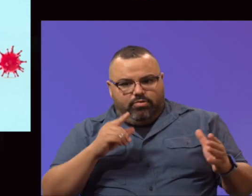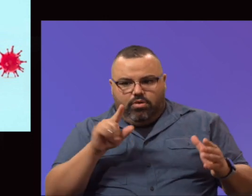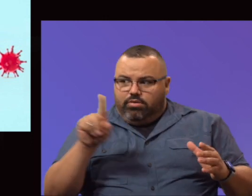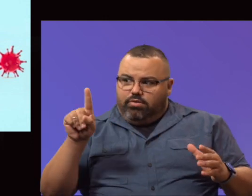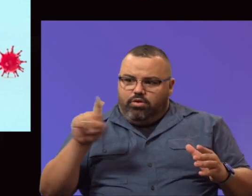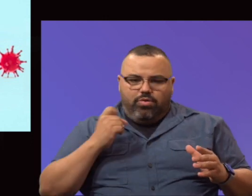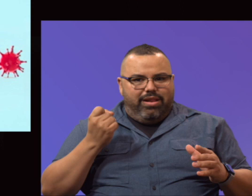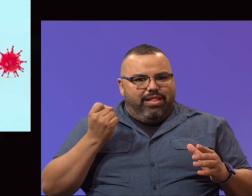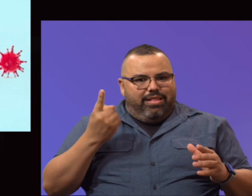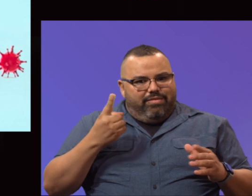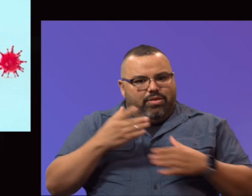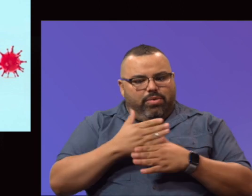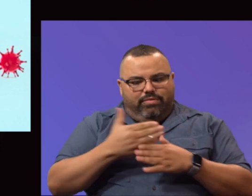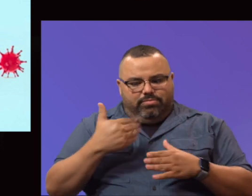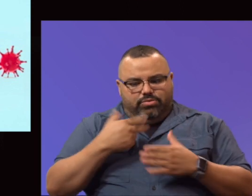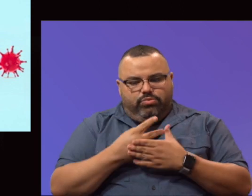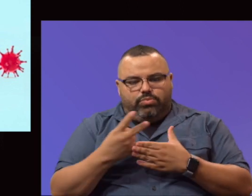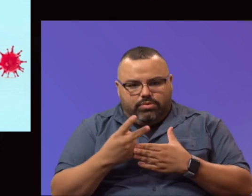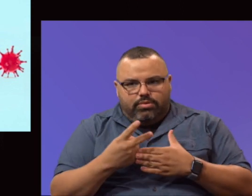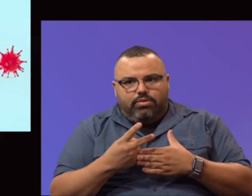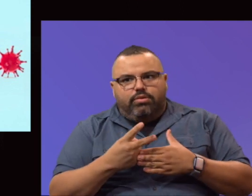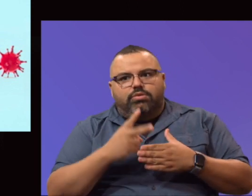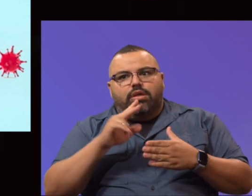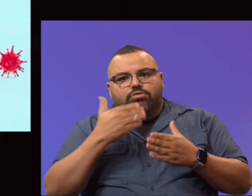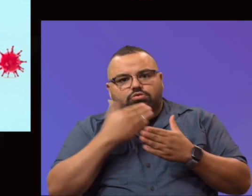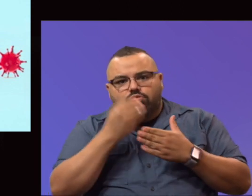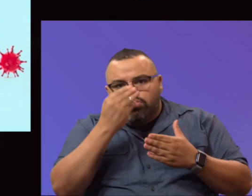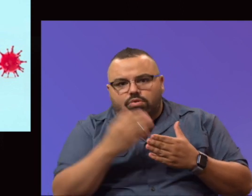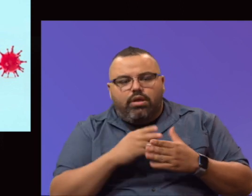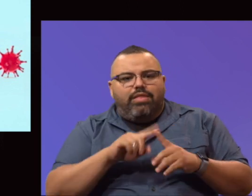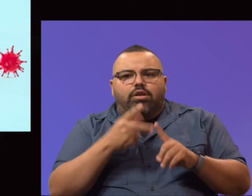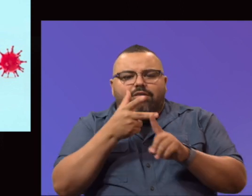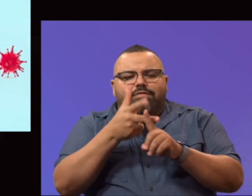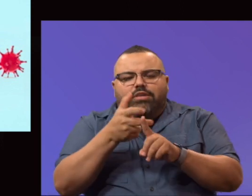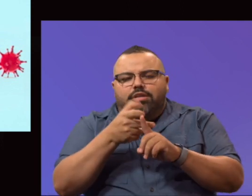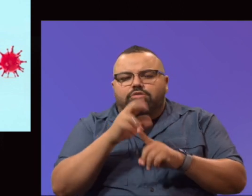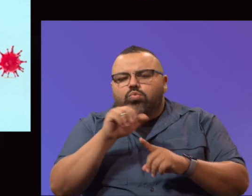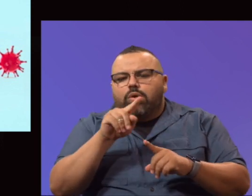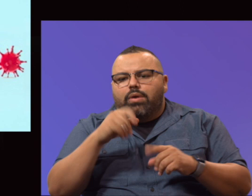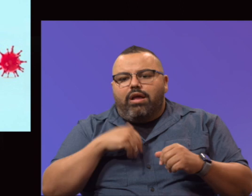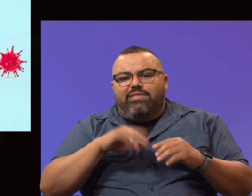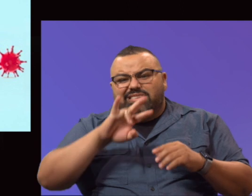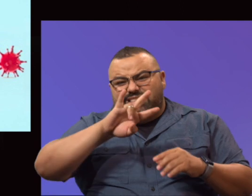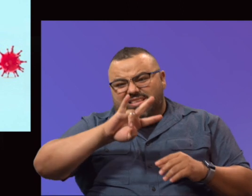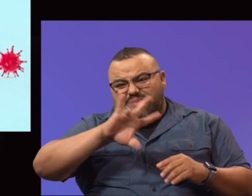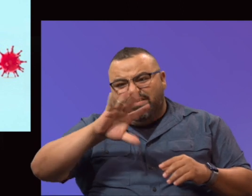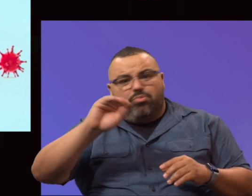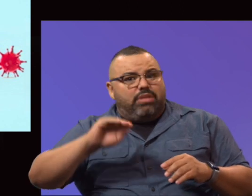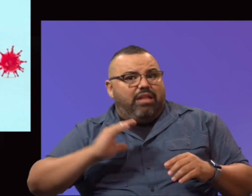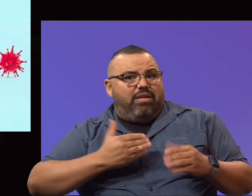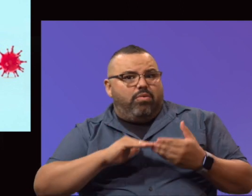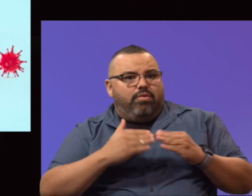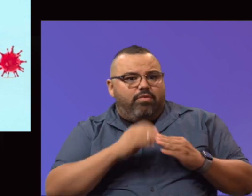cases that we averaged this previous two weeks. So that is good news. And then our vaccination rates. We have almost 75 percent of our